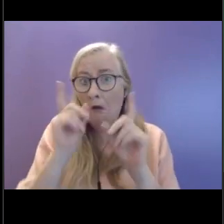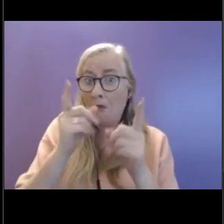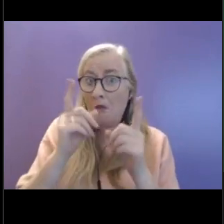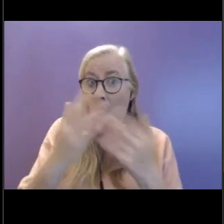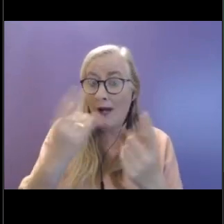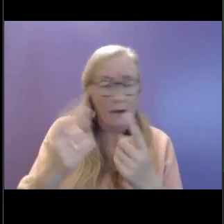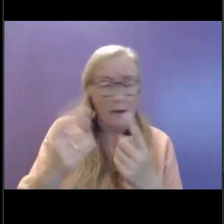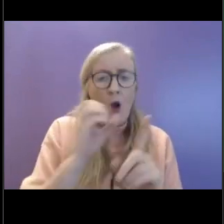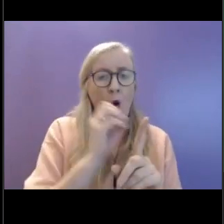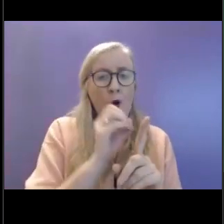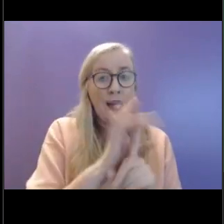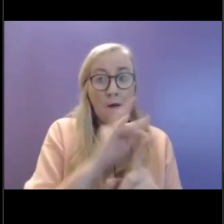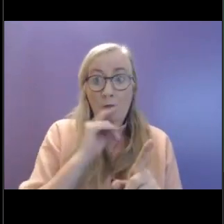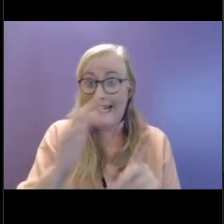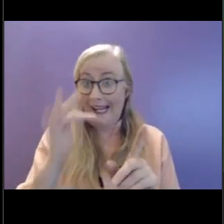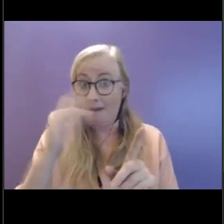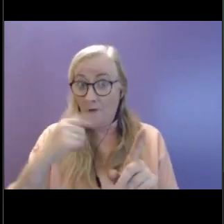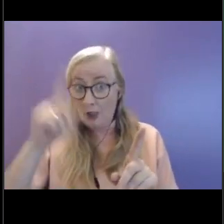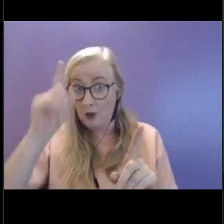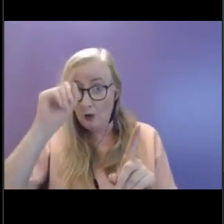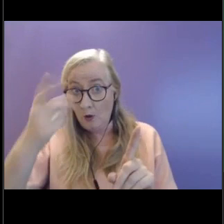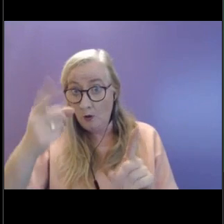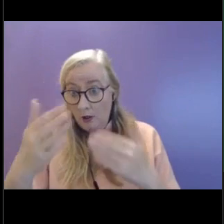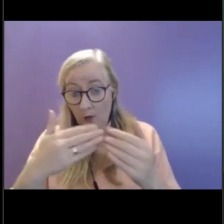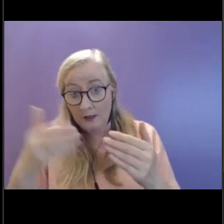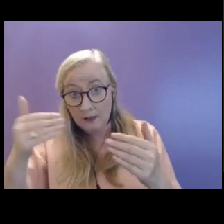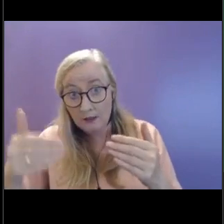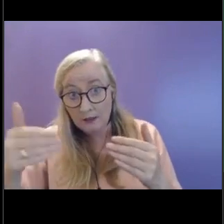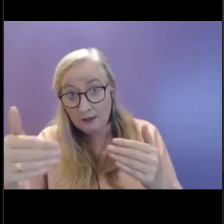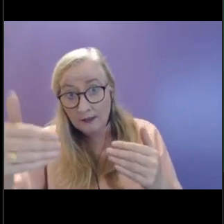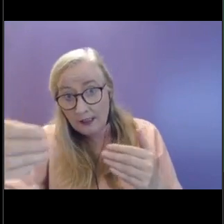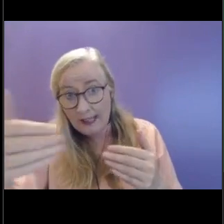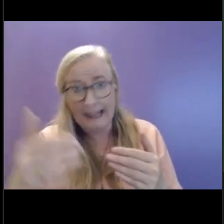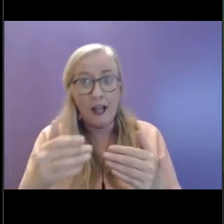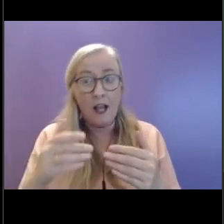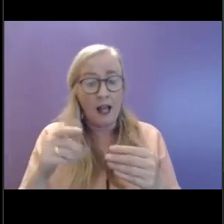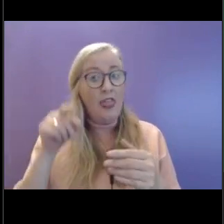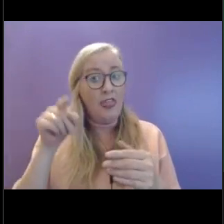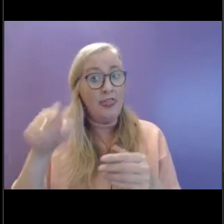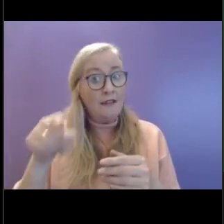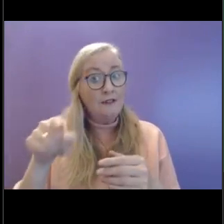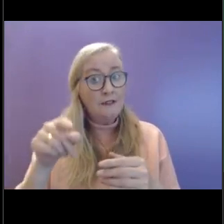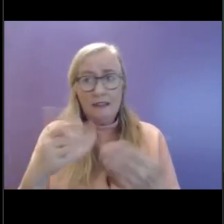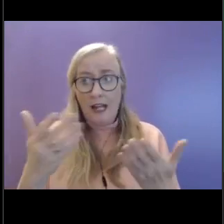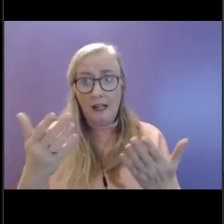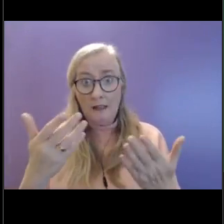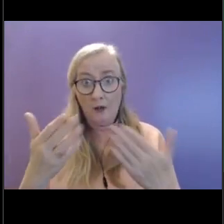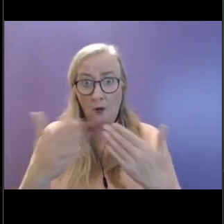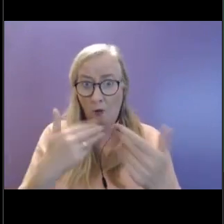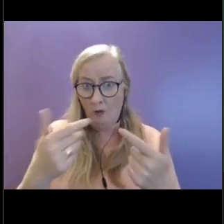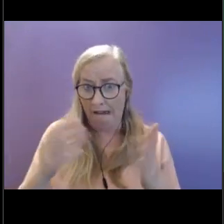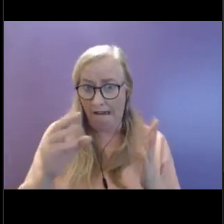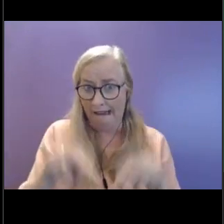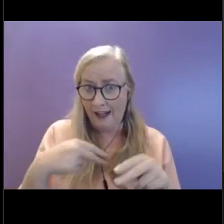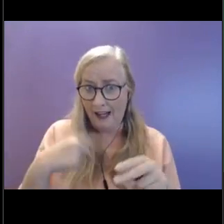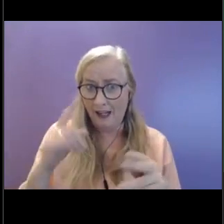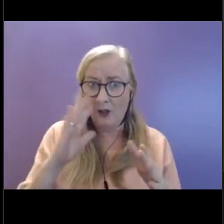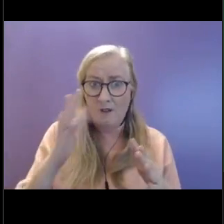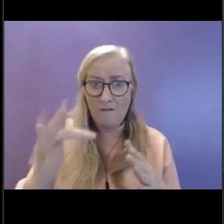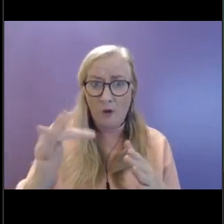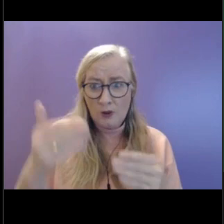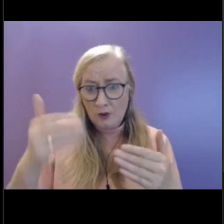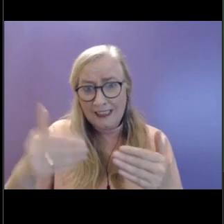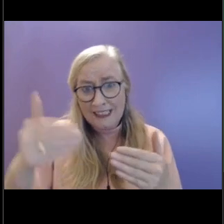means that we've no predictability, we've no kind of safety, even psychologically to look forward to. So we're trying to build in